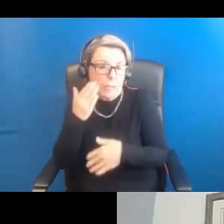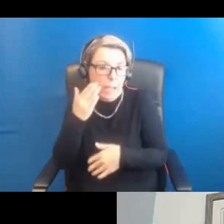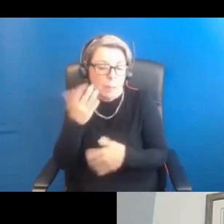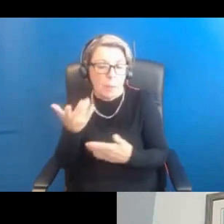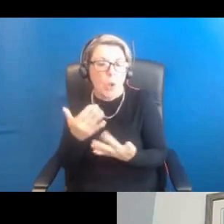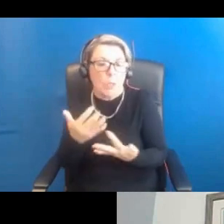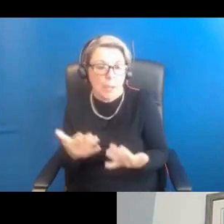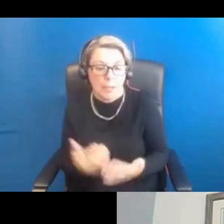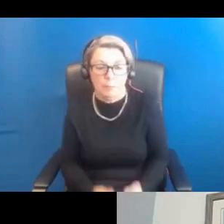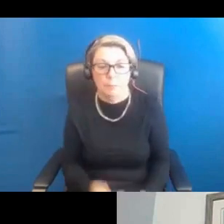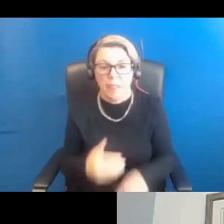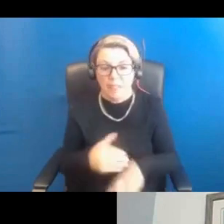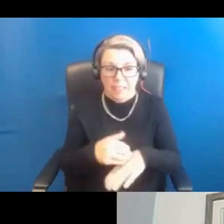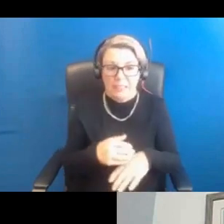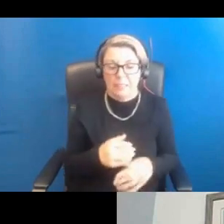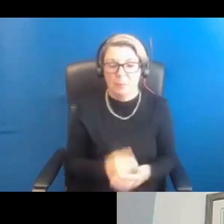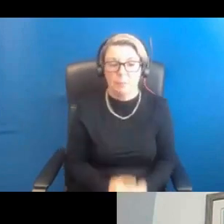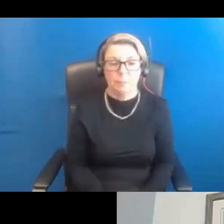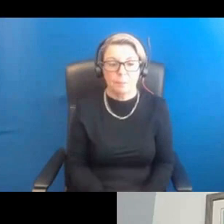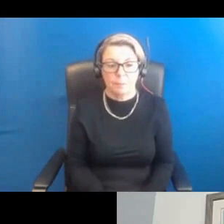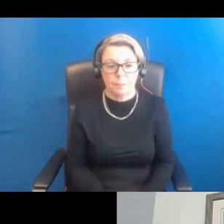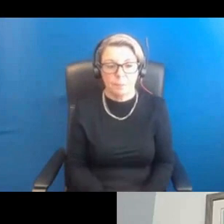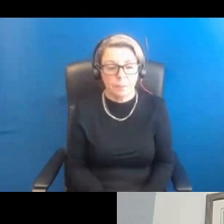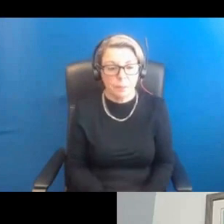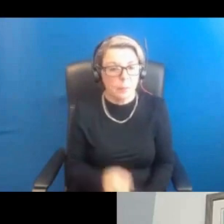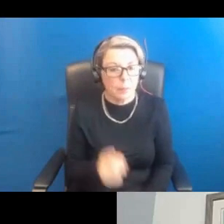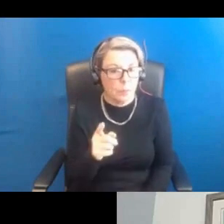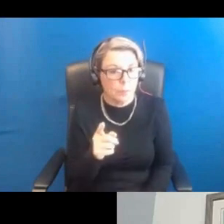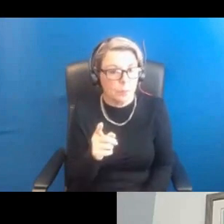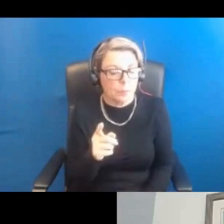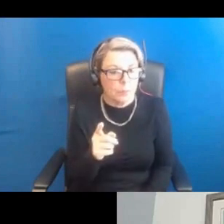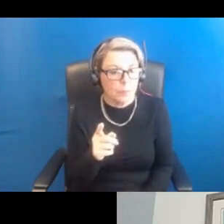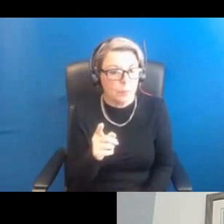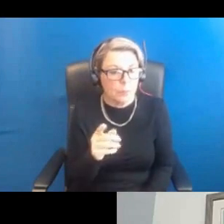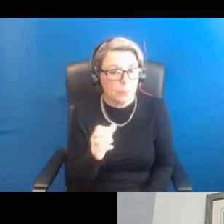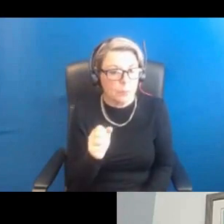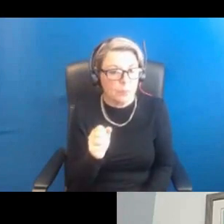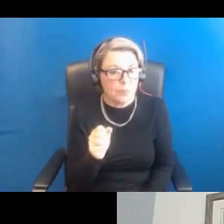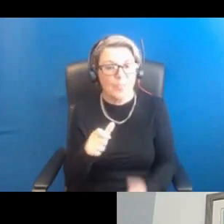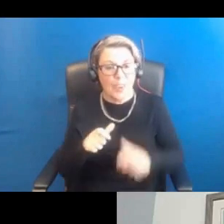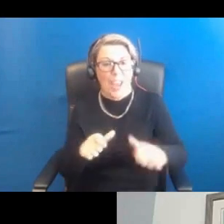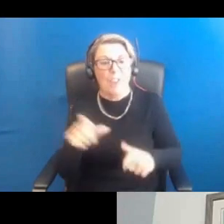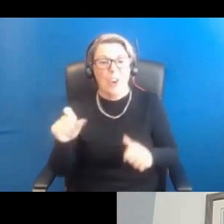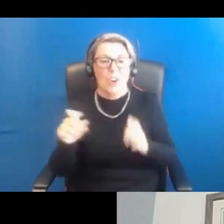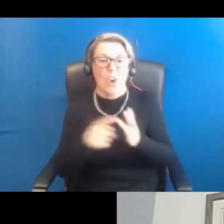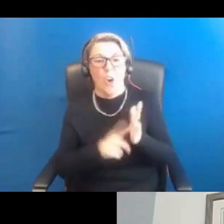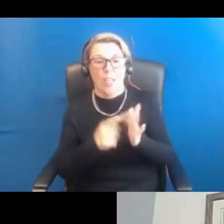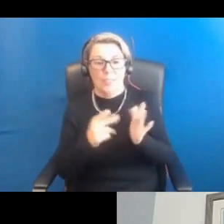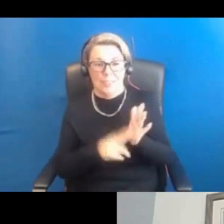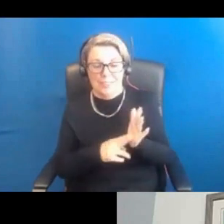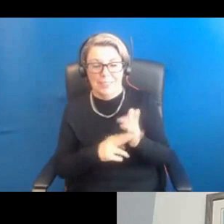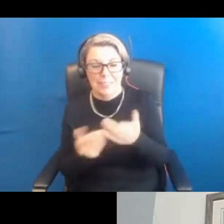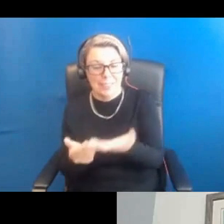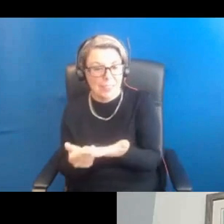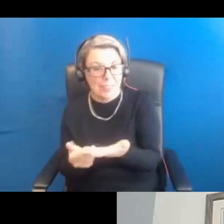And we've got... I was going to say, we've got... Carry on, Colin, sorry. No, I was just going to say, there are